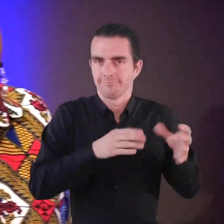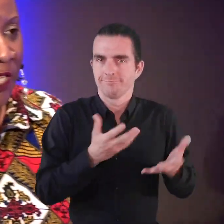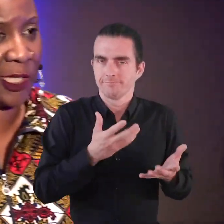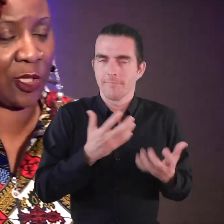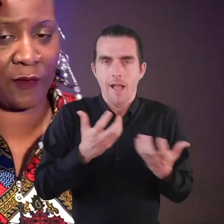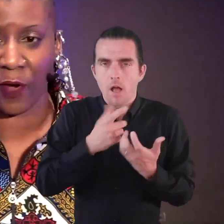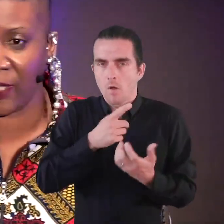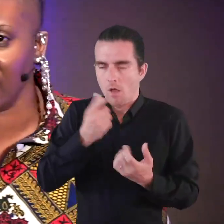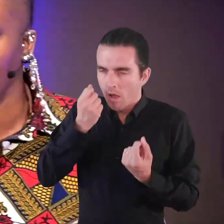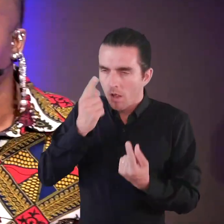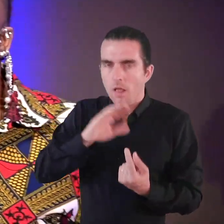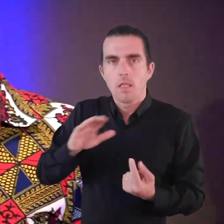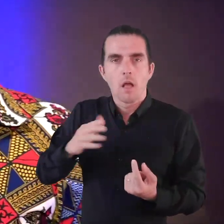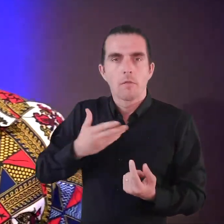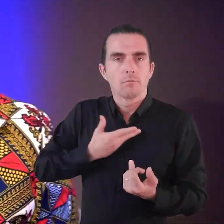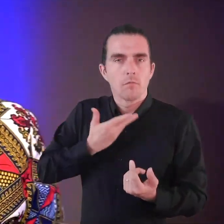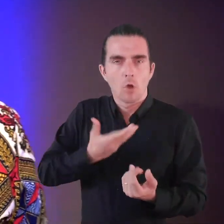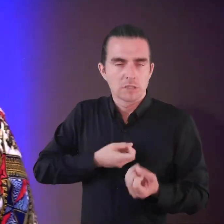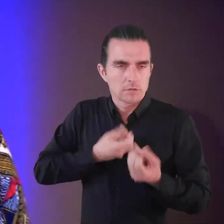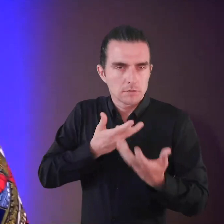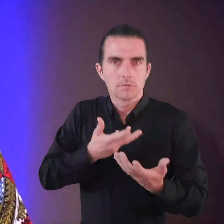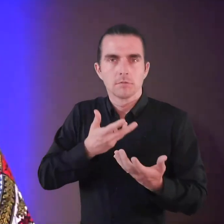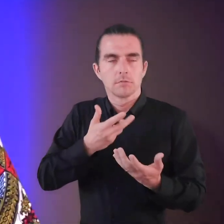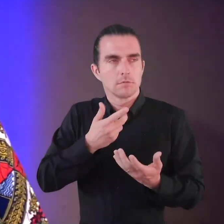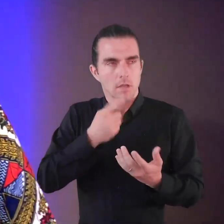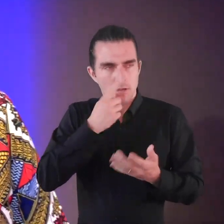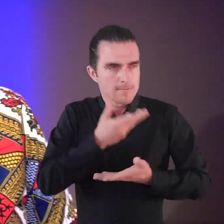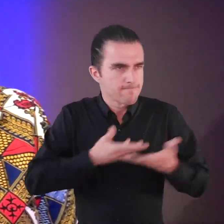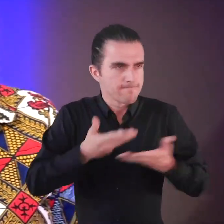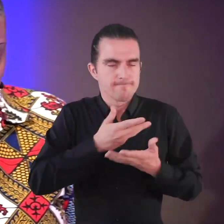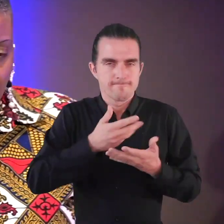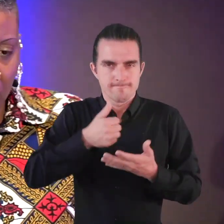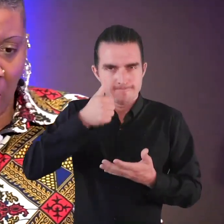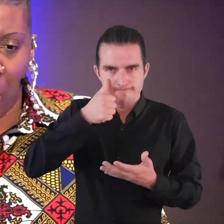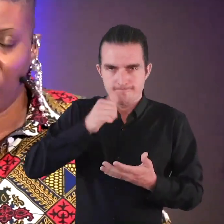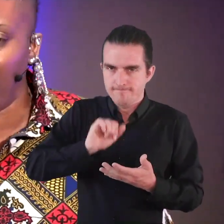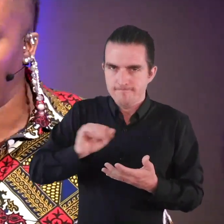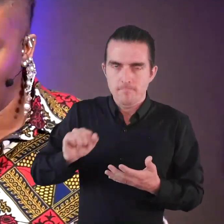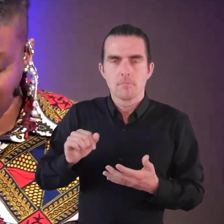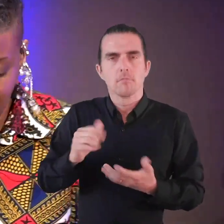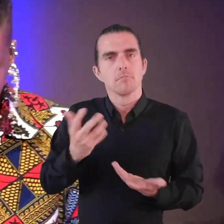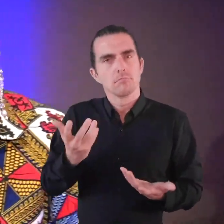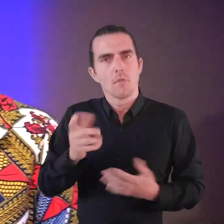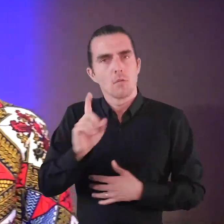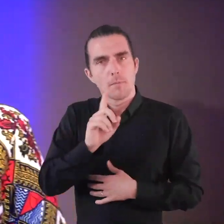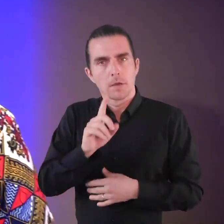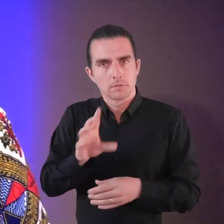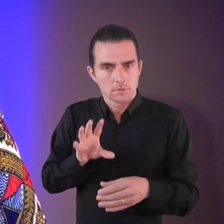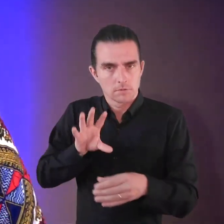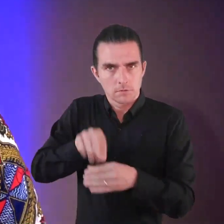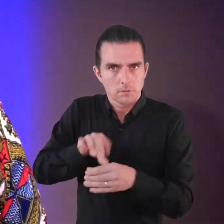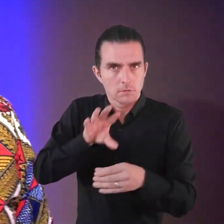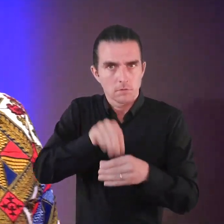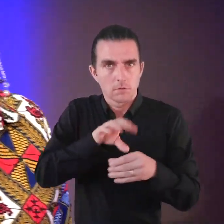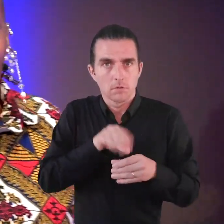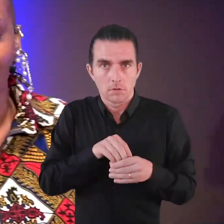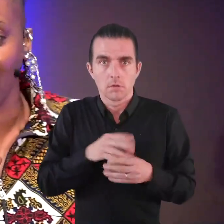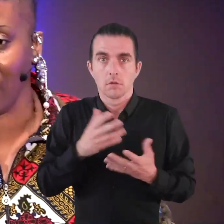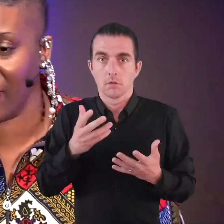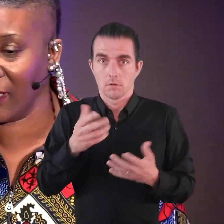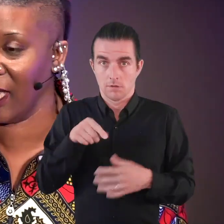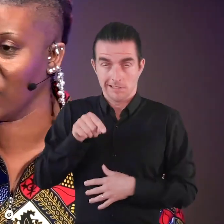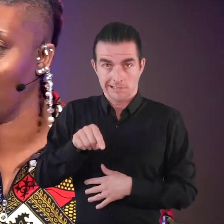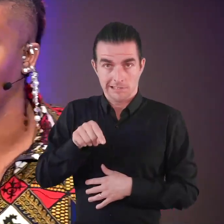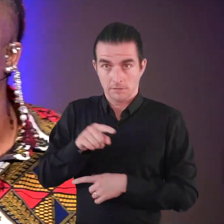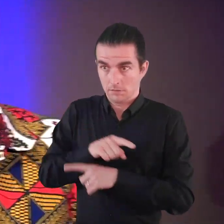the voices? Are they listening to the voices where they need to be heard within the organisation? And what about participation? Is it participating